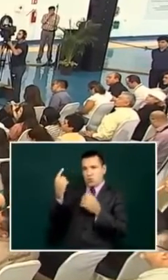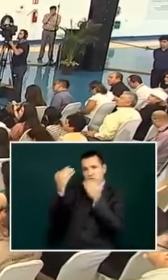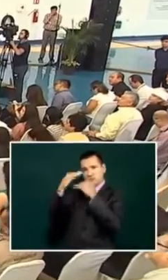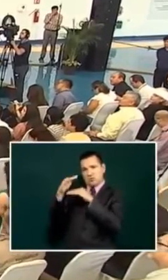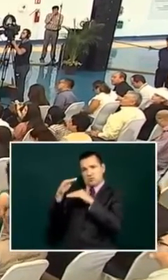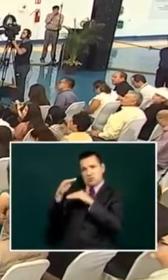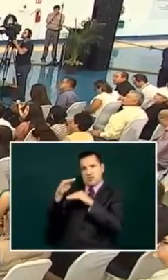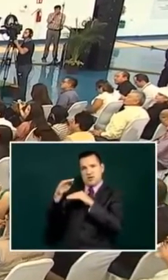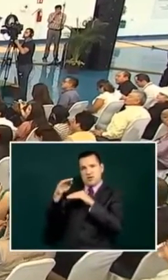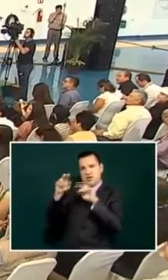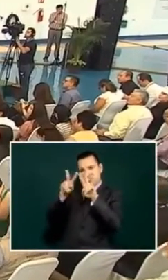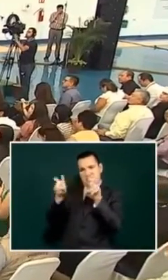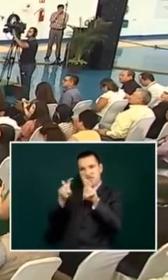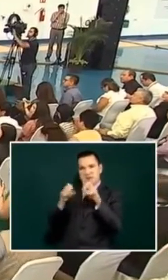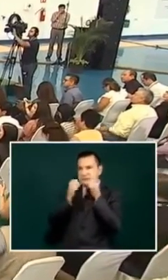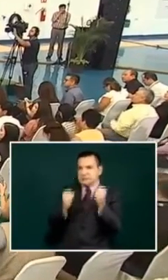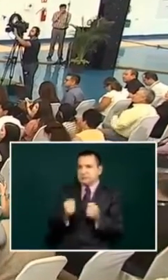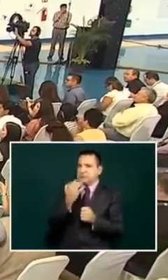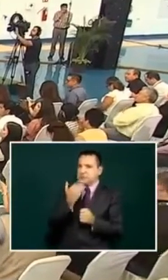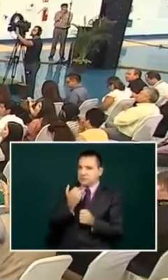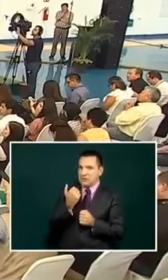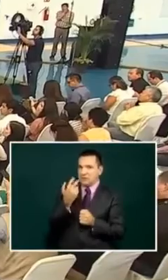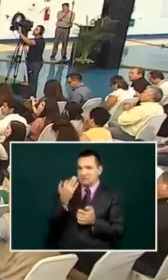one is regarding security